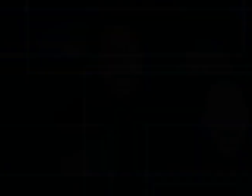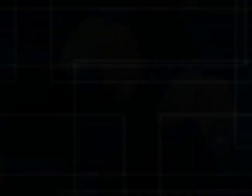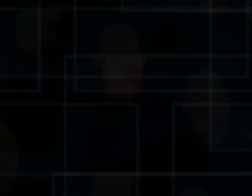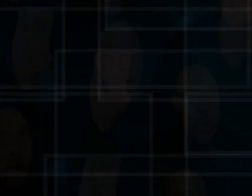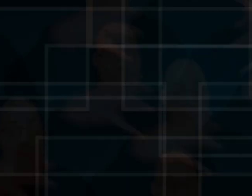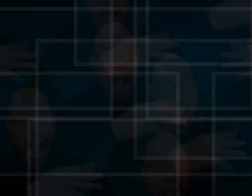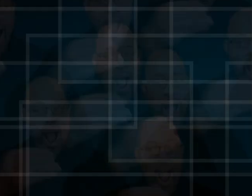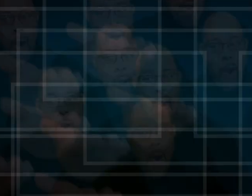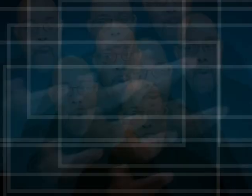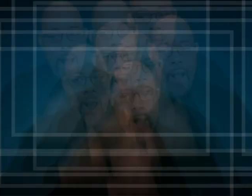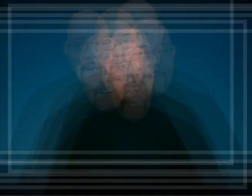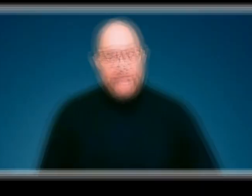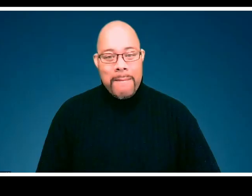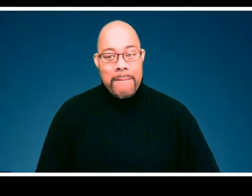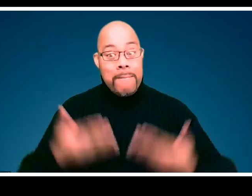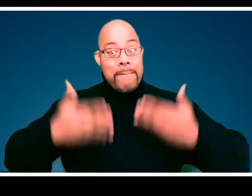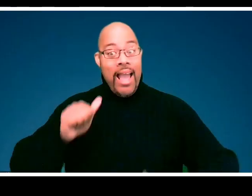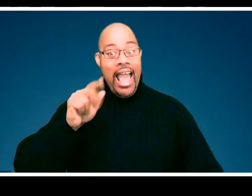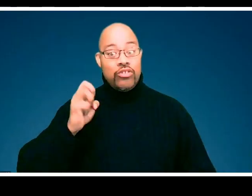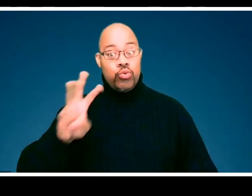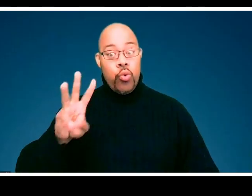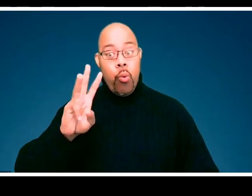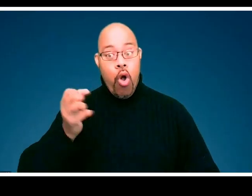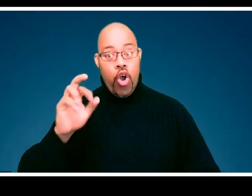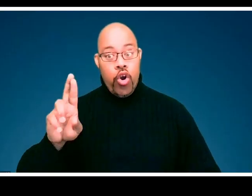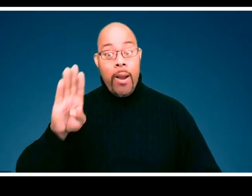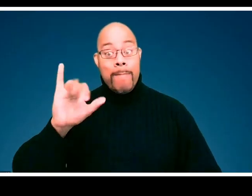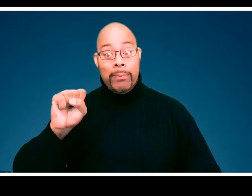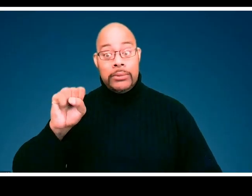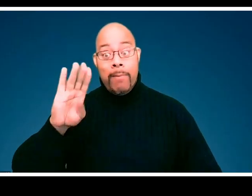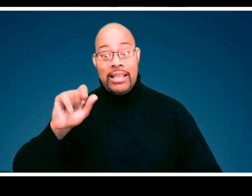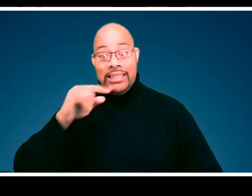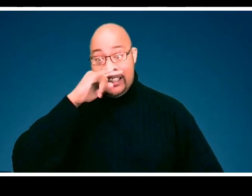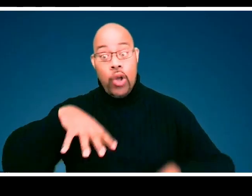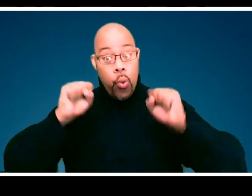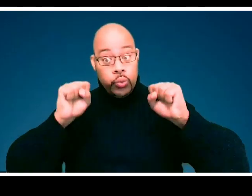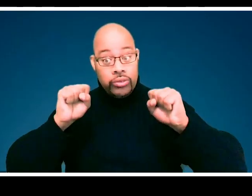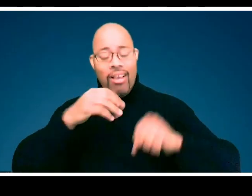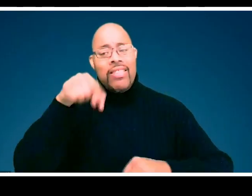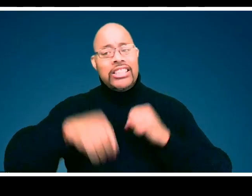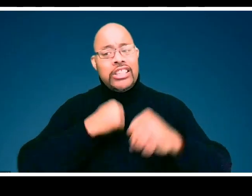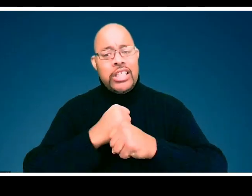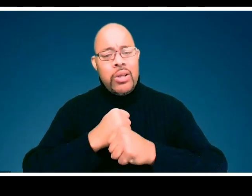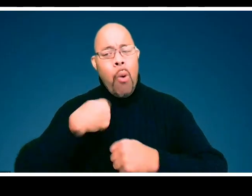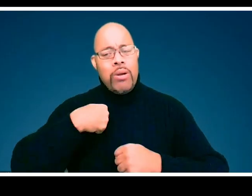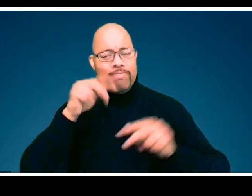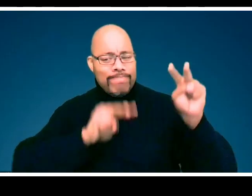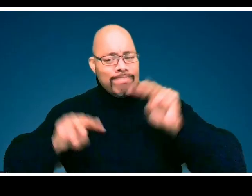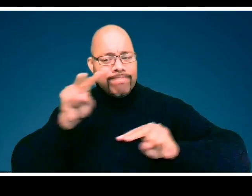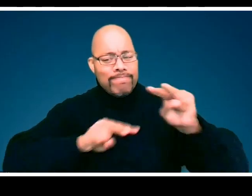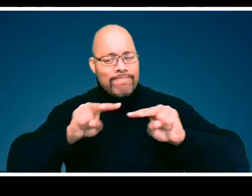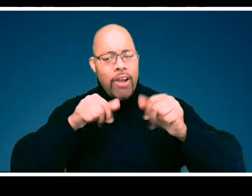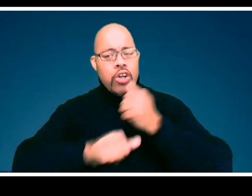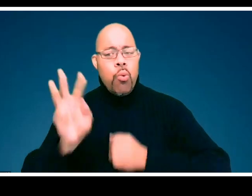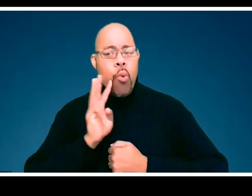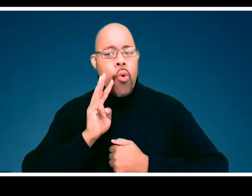Hello and welcome. I'm Andrew Walker, your BIMS Bytes Kids host, and this year we're taking a look at the